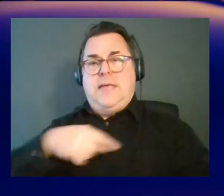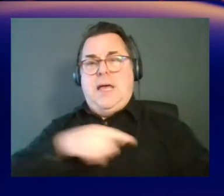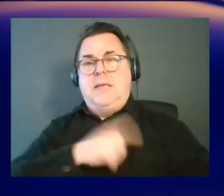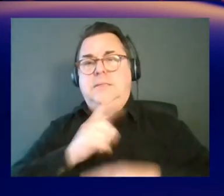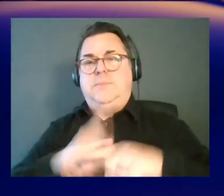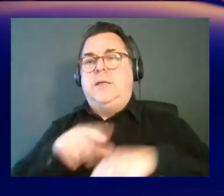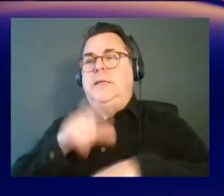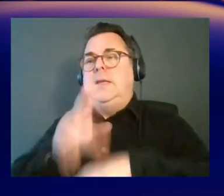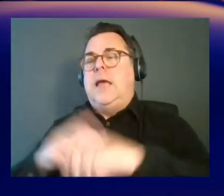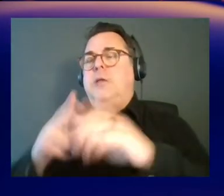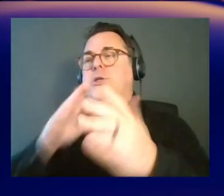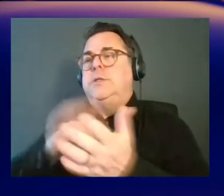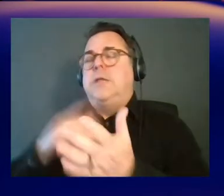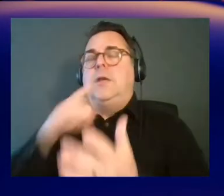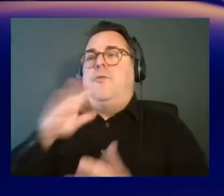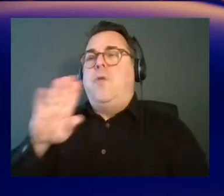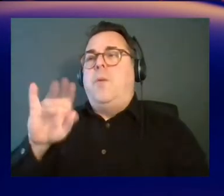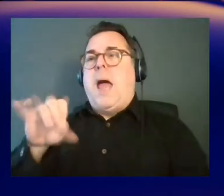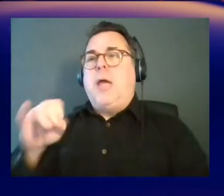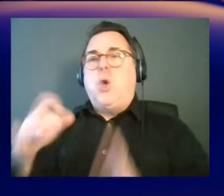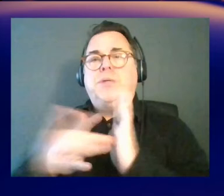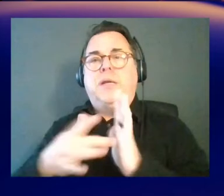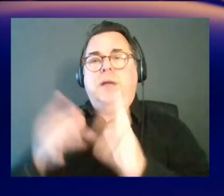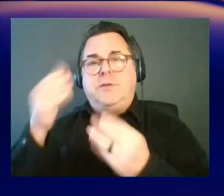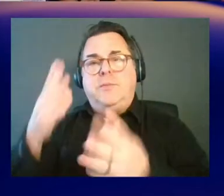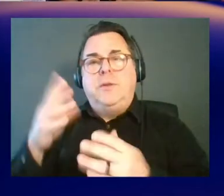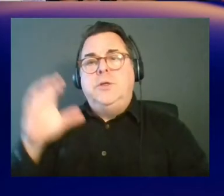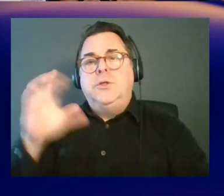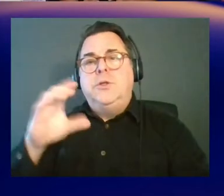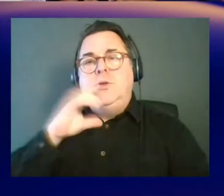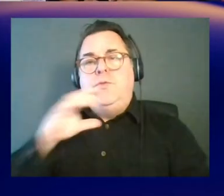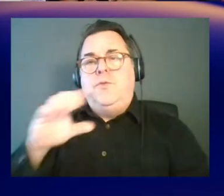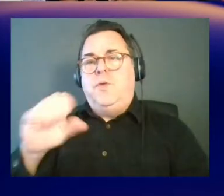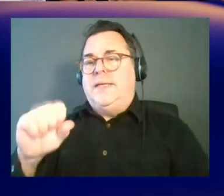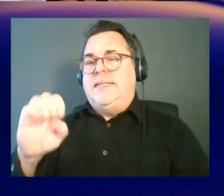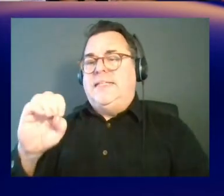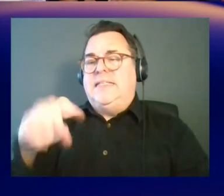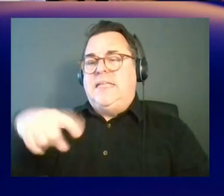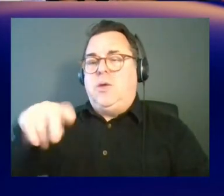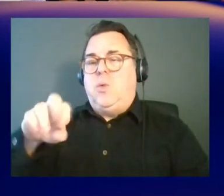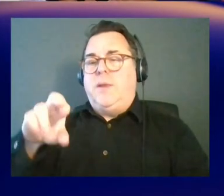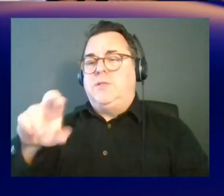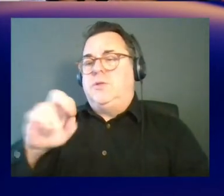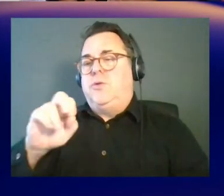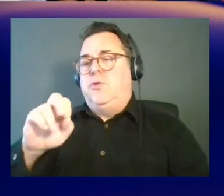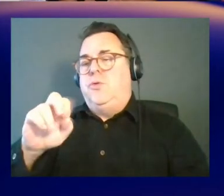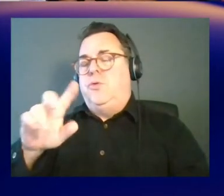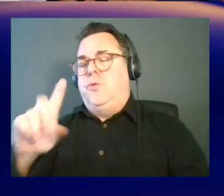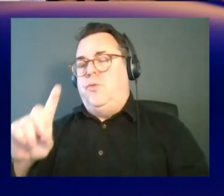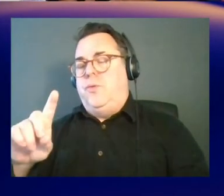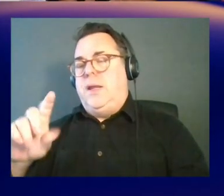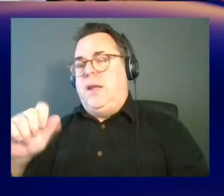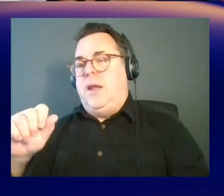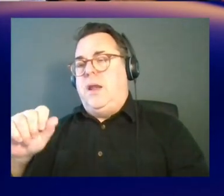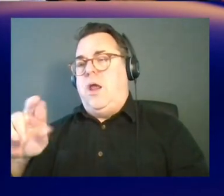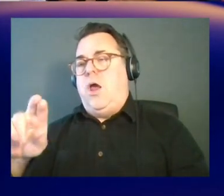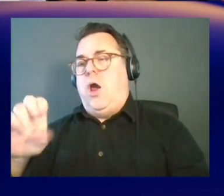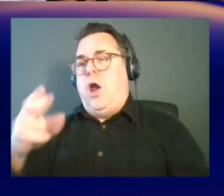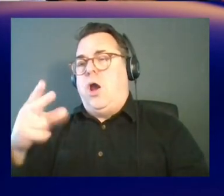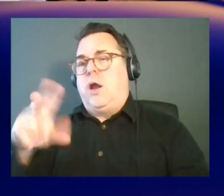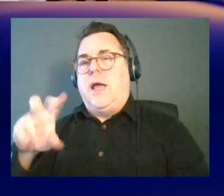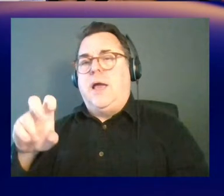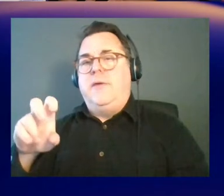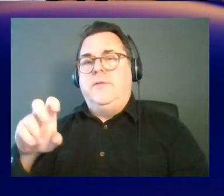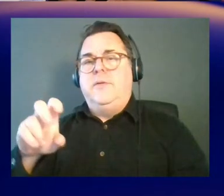for Biotechnology Information, and search sequence read archive. Three words. Sequence. Read.